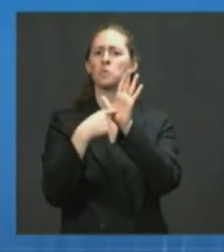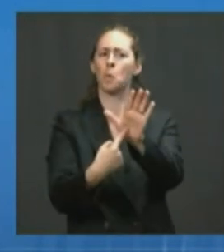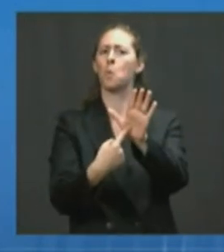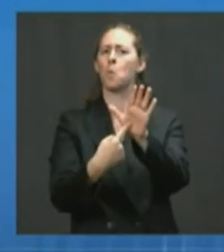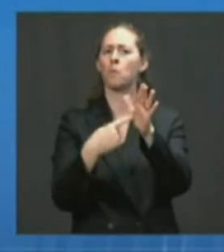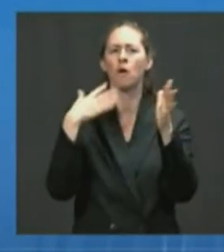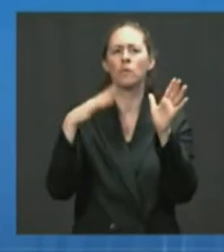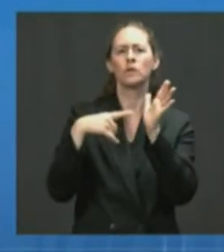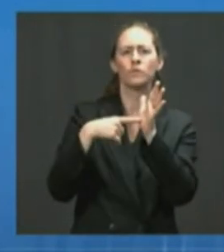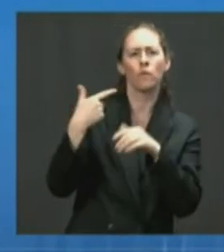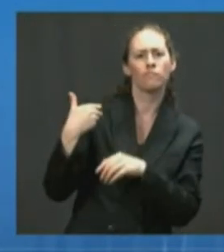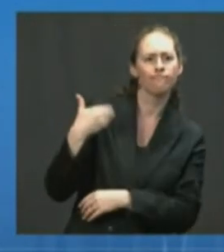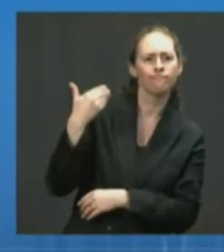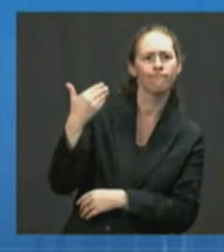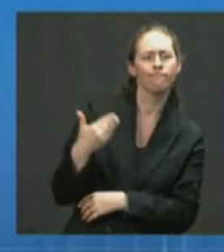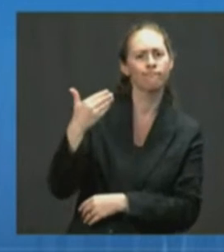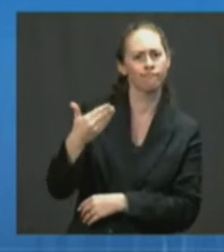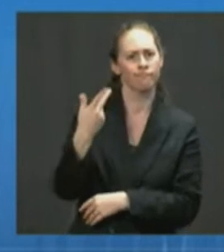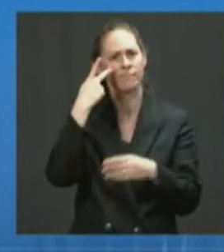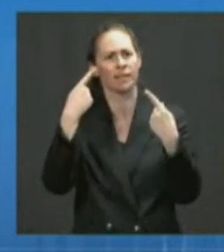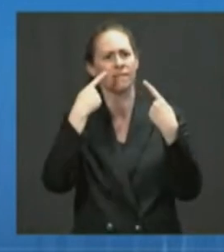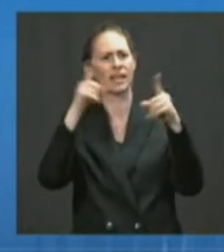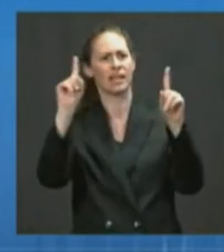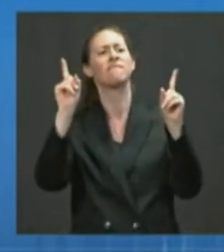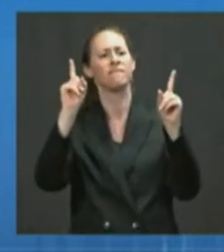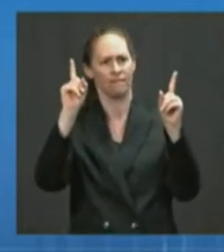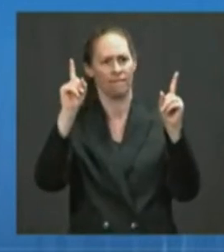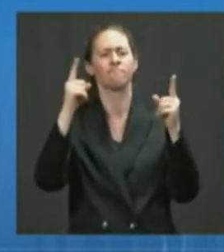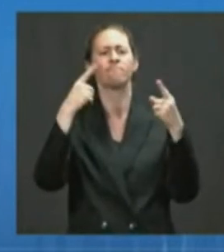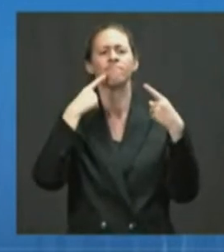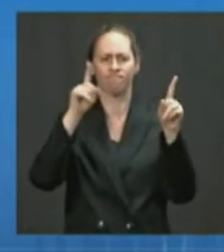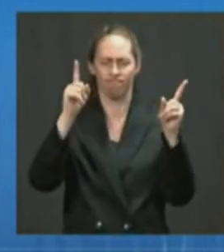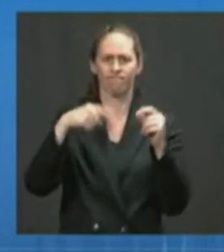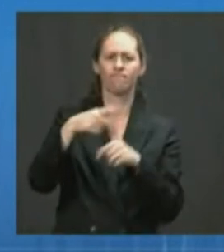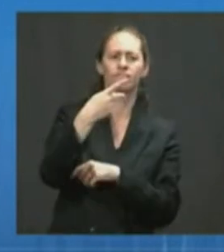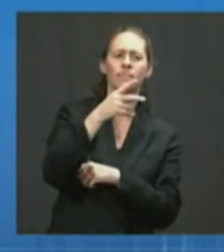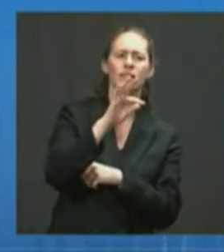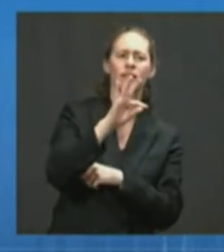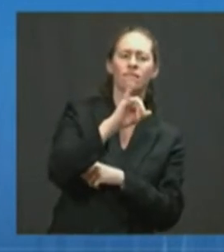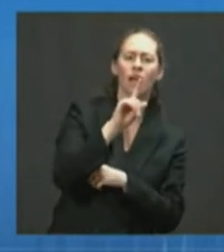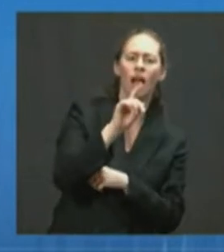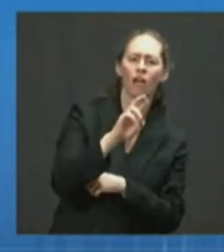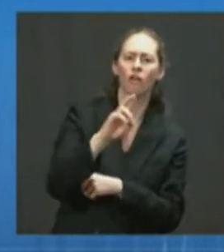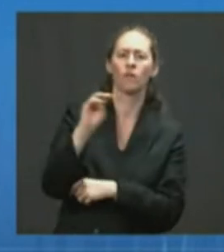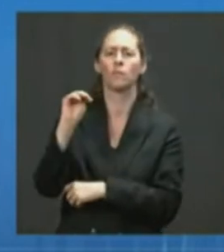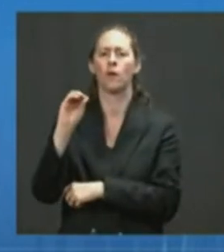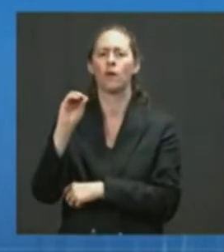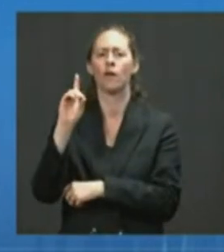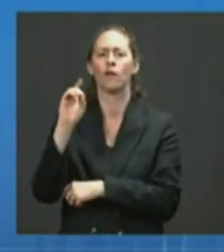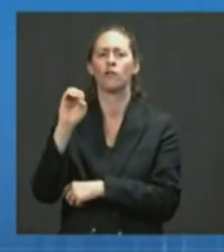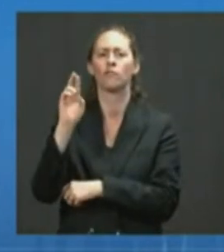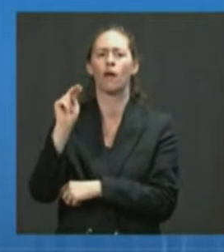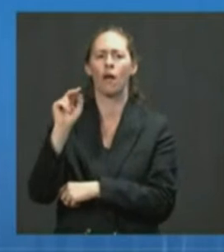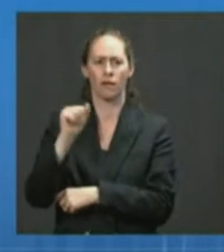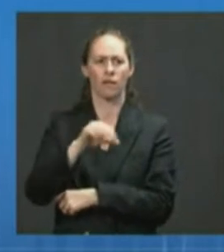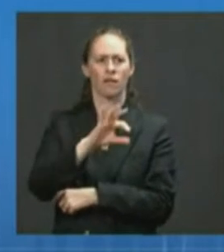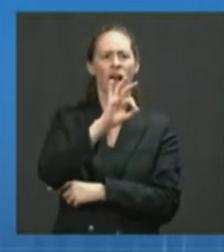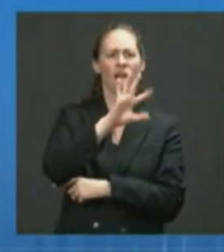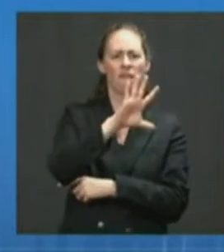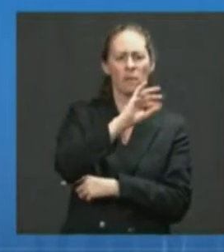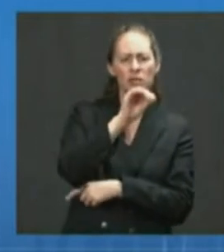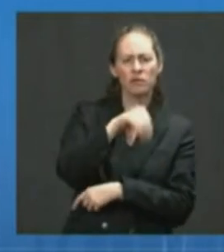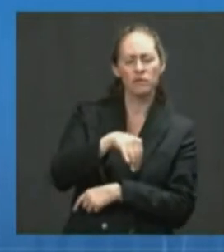efficacy of the Pfizer BioNTech and the Moderna. 95% and 94% respectively. Note,